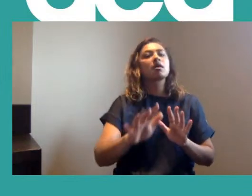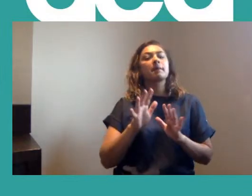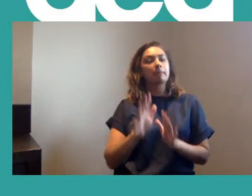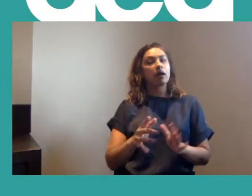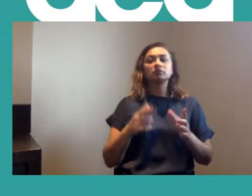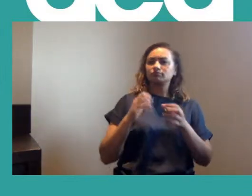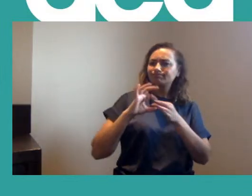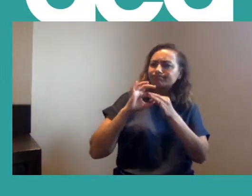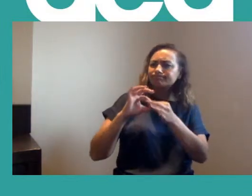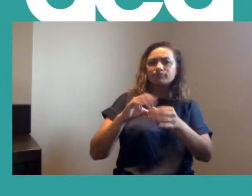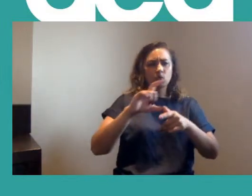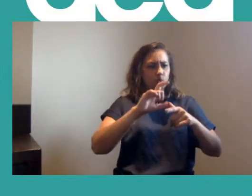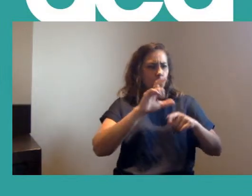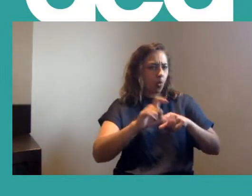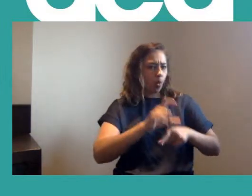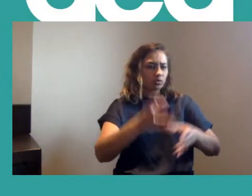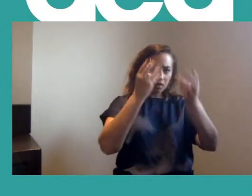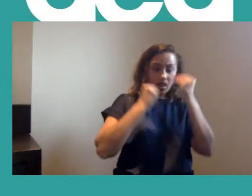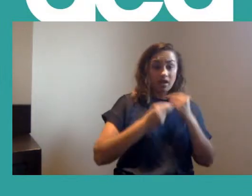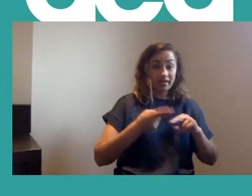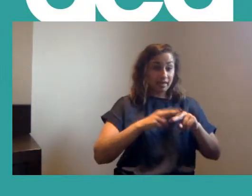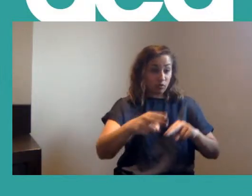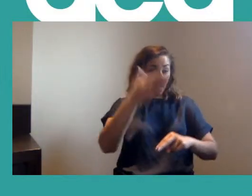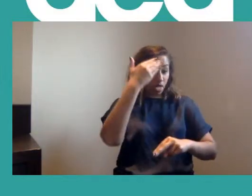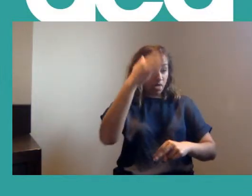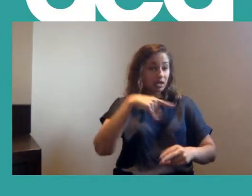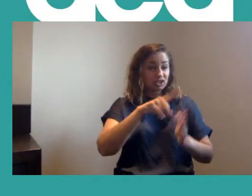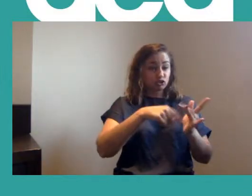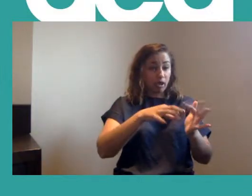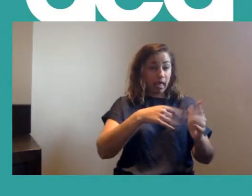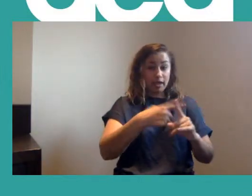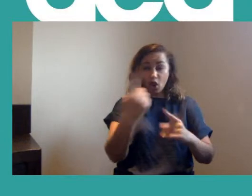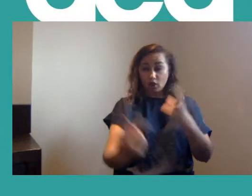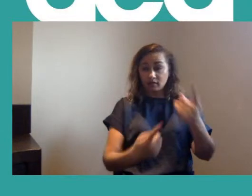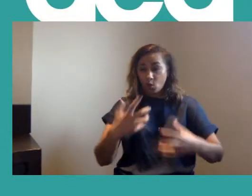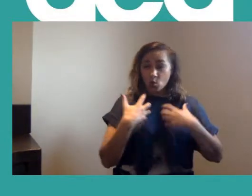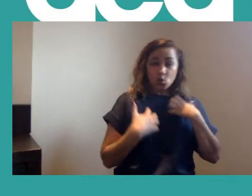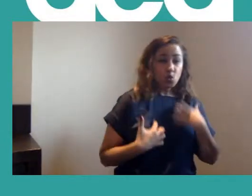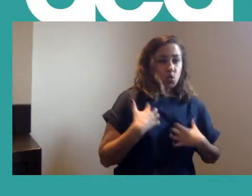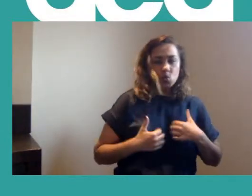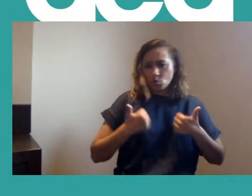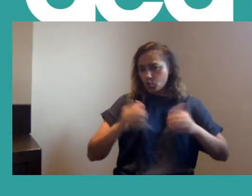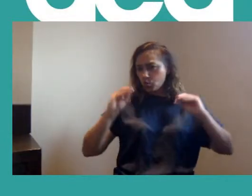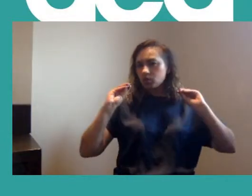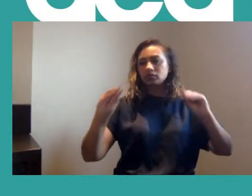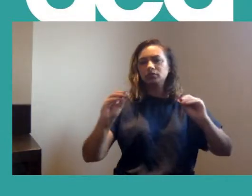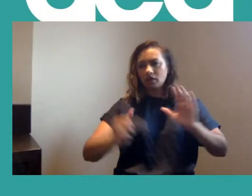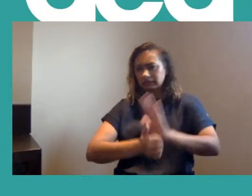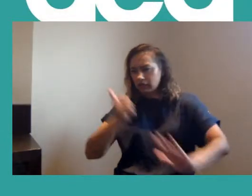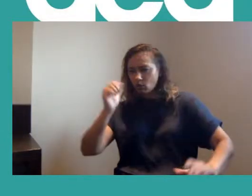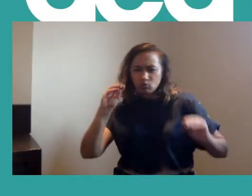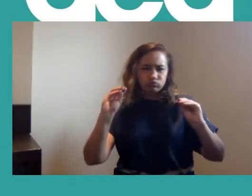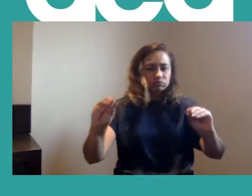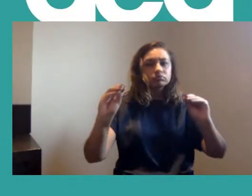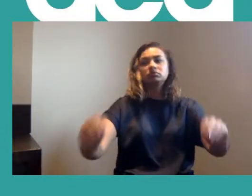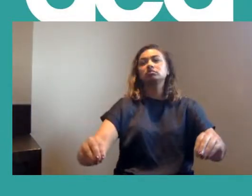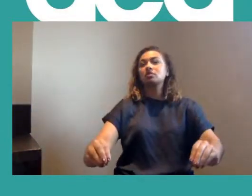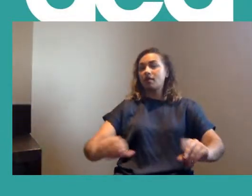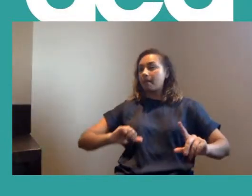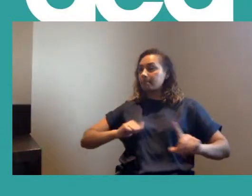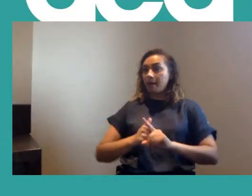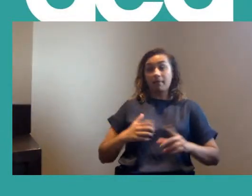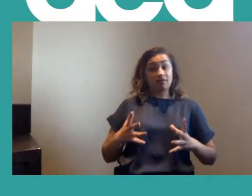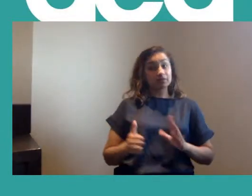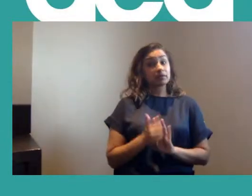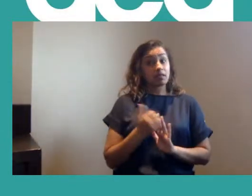really engaging course. If you don't know Jane, she is like a shot of adrenaline, and she's a great teacher. And she's also got the skills to back it up,